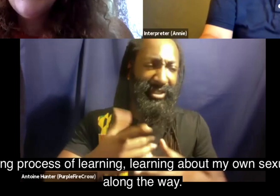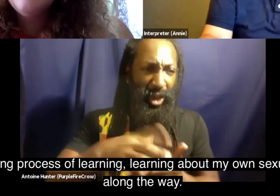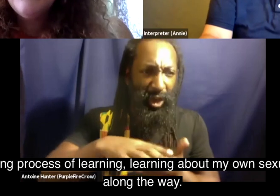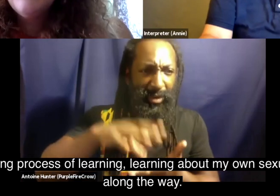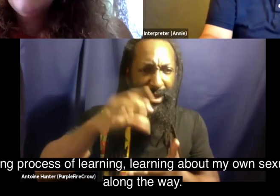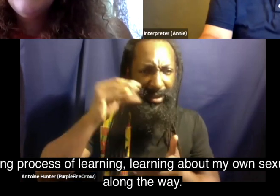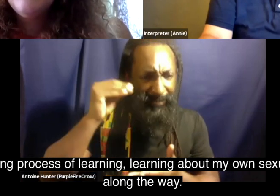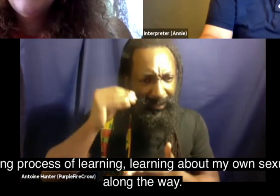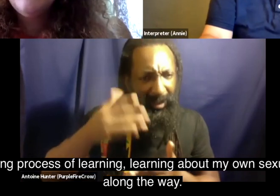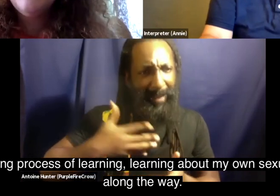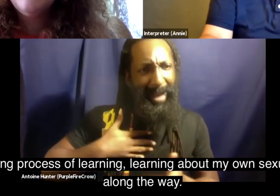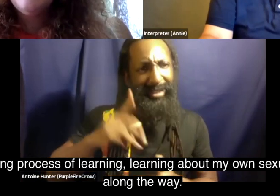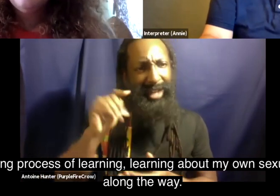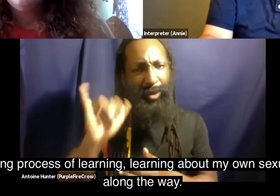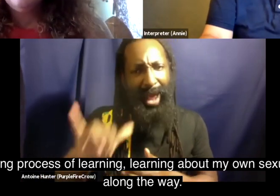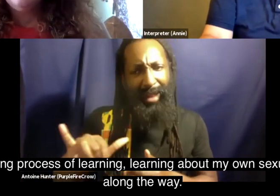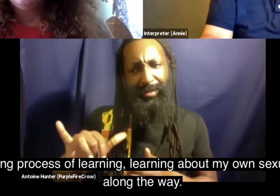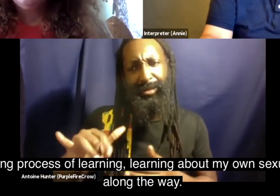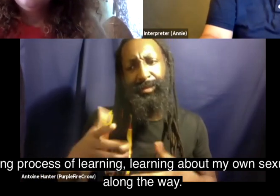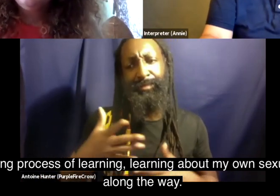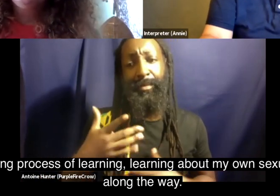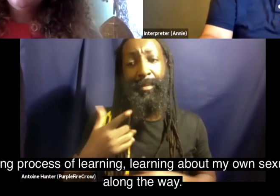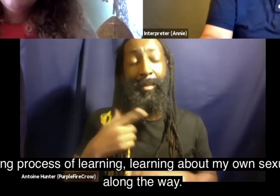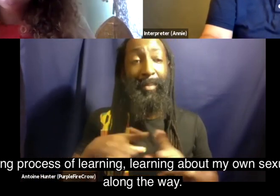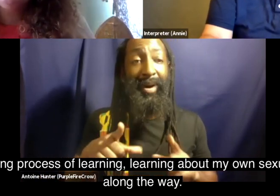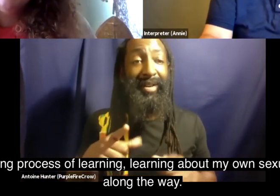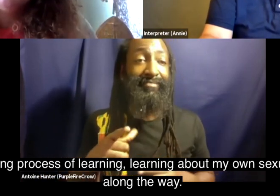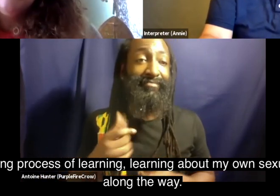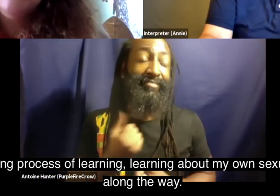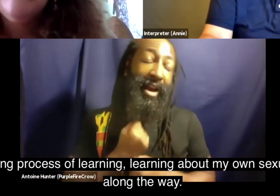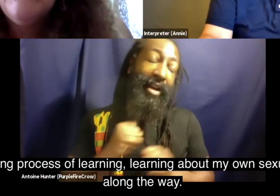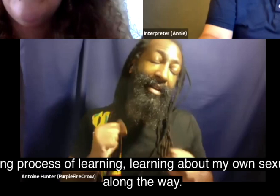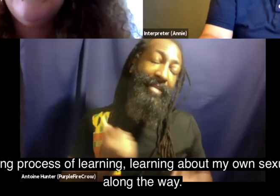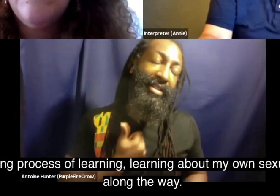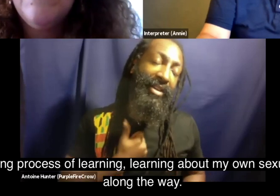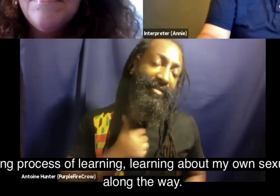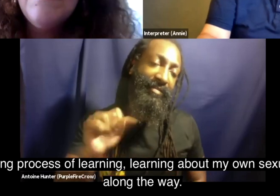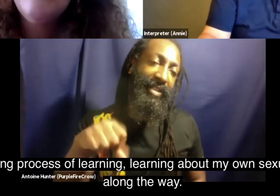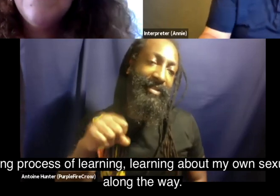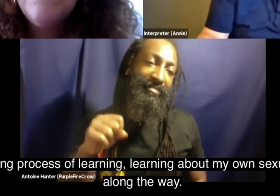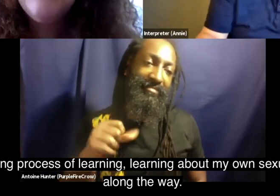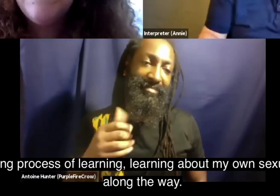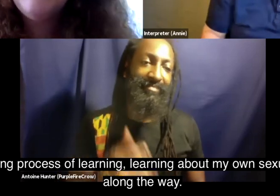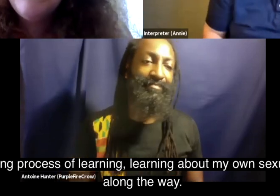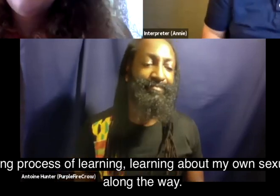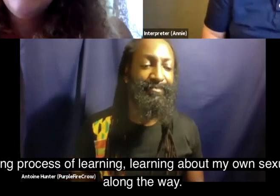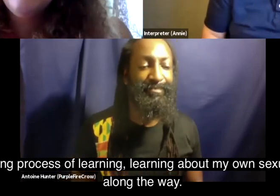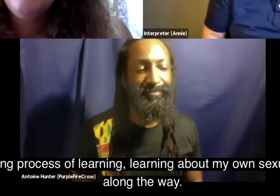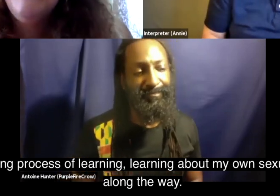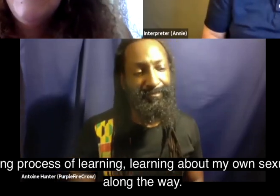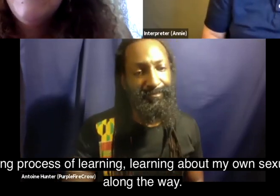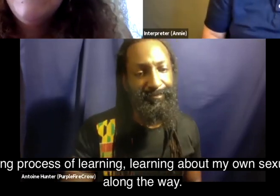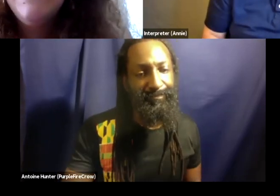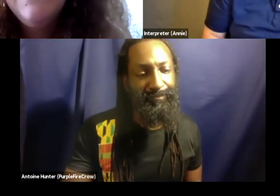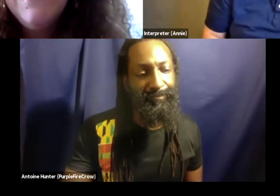so it's a long process of learning learning about my own sexuality and saving myself